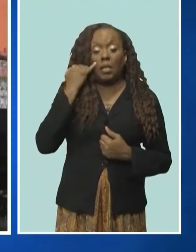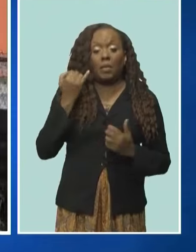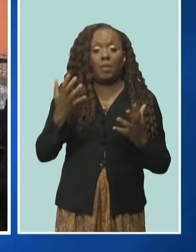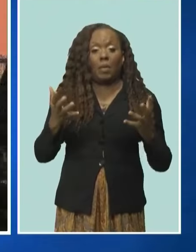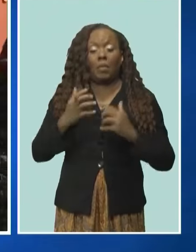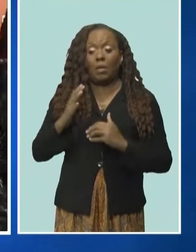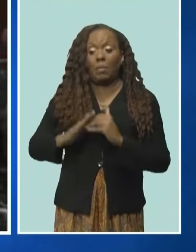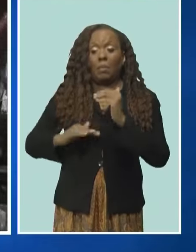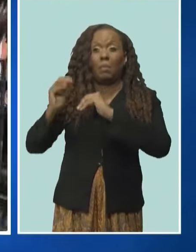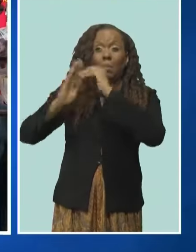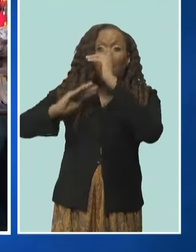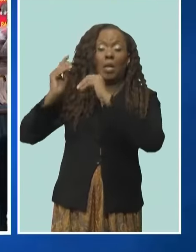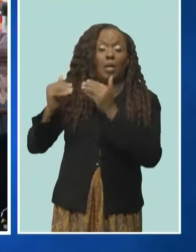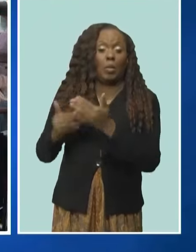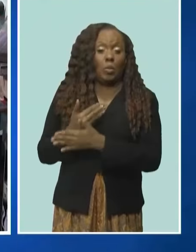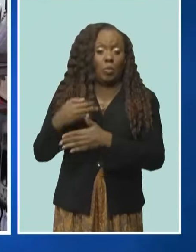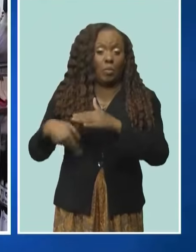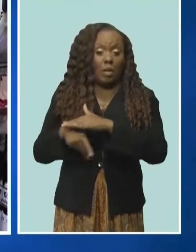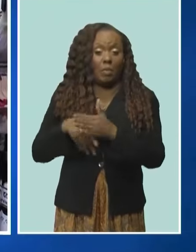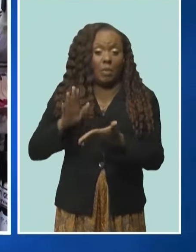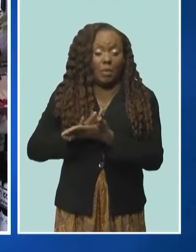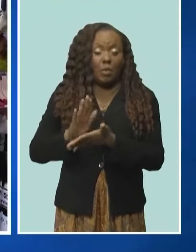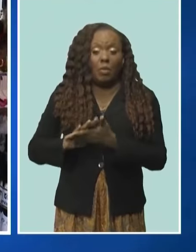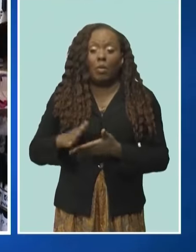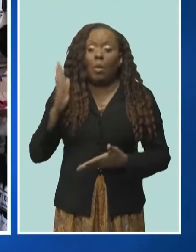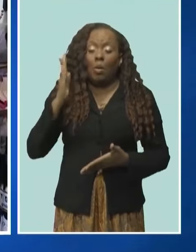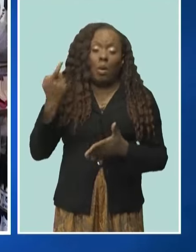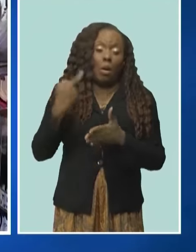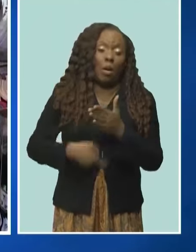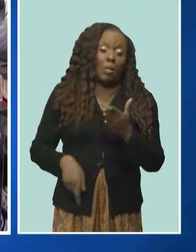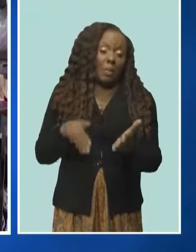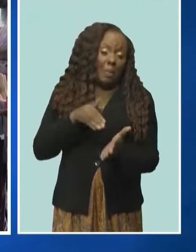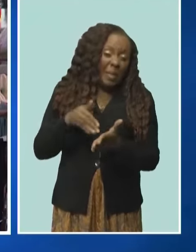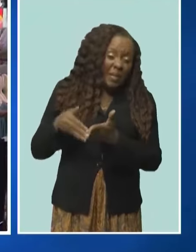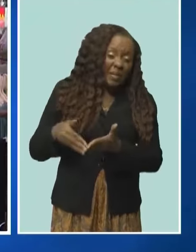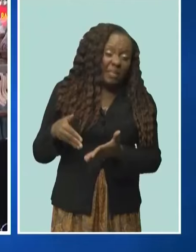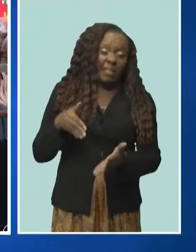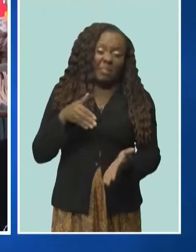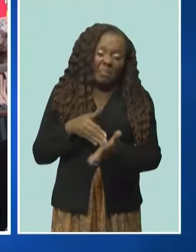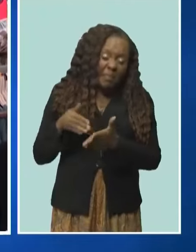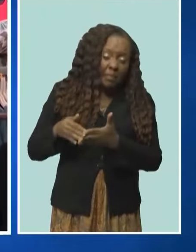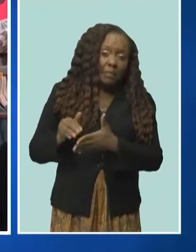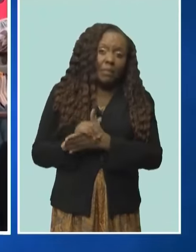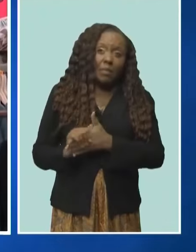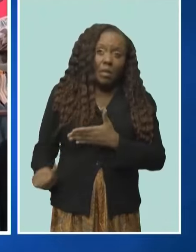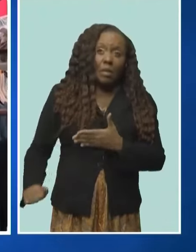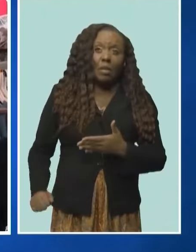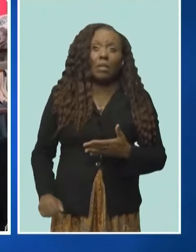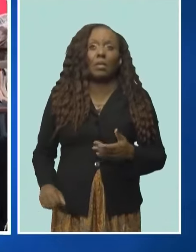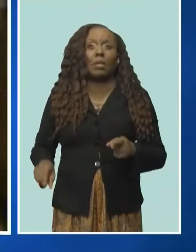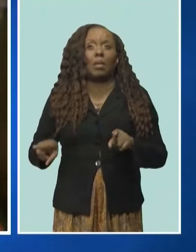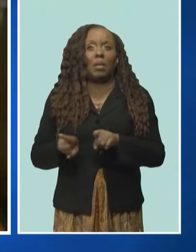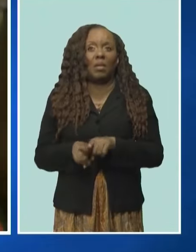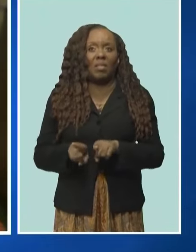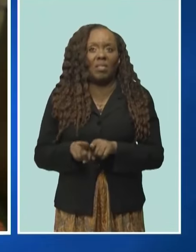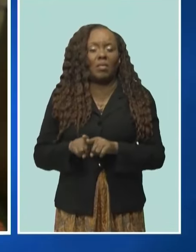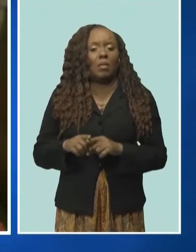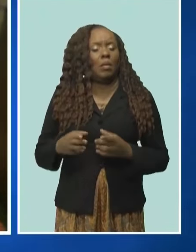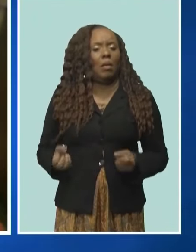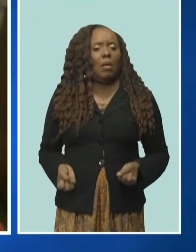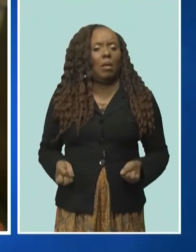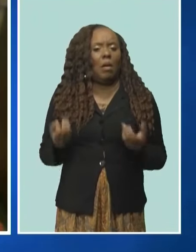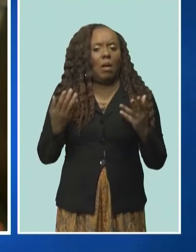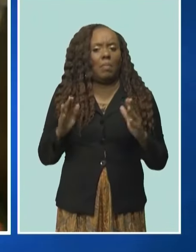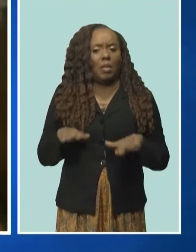take millions. Ms. Motley has also called attention to falling population numbers and the impact on schools. The population